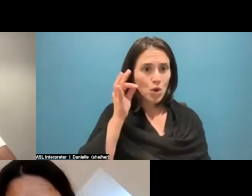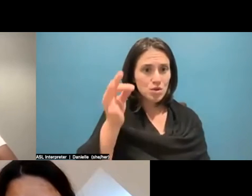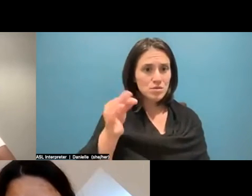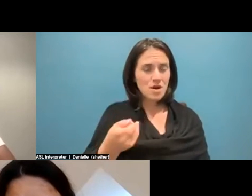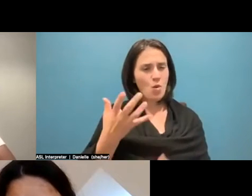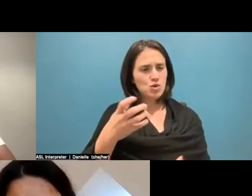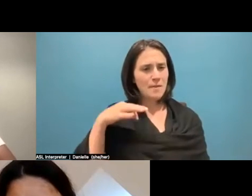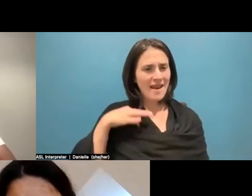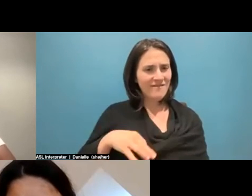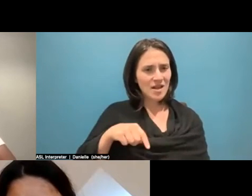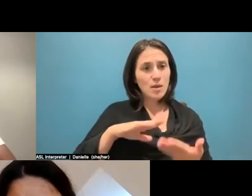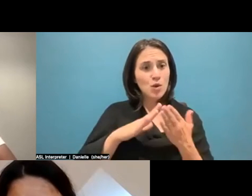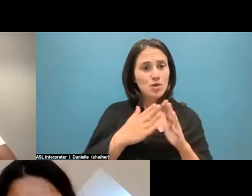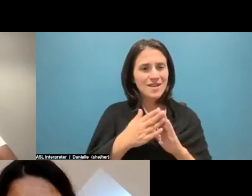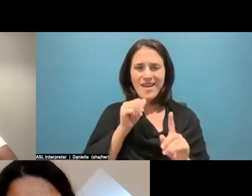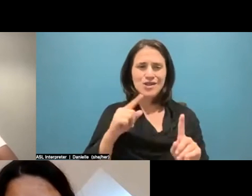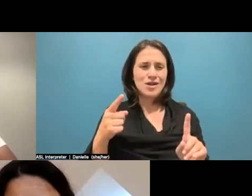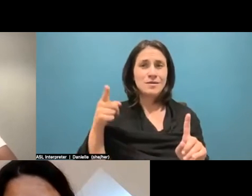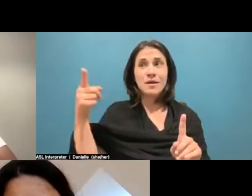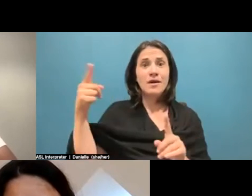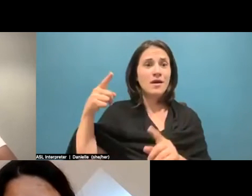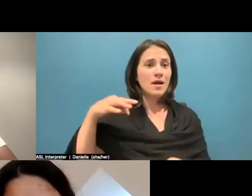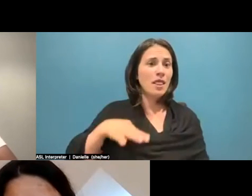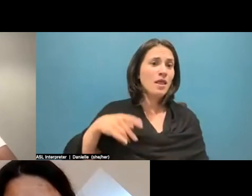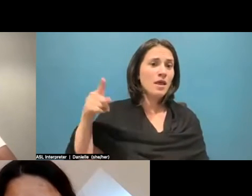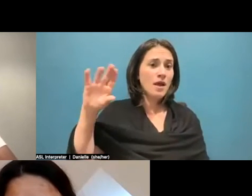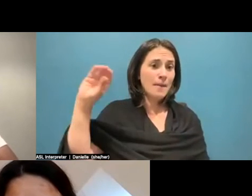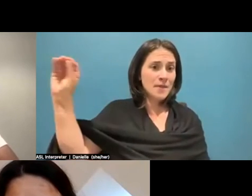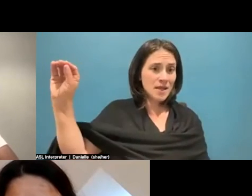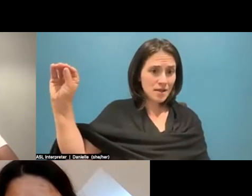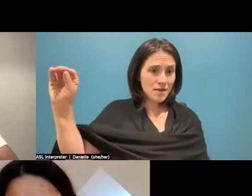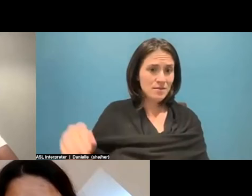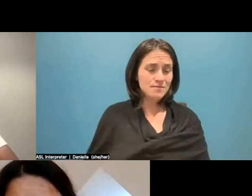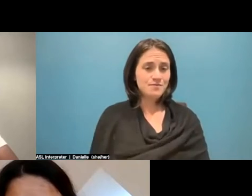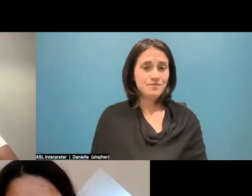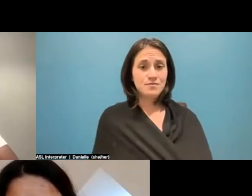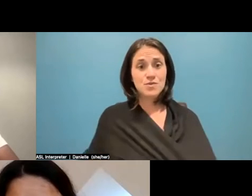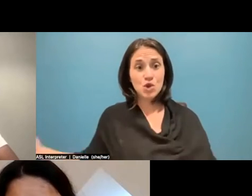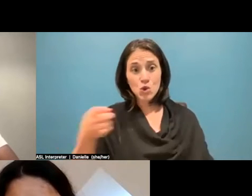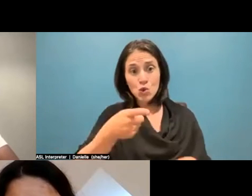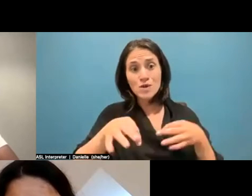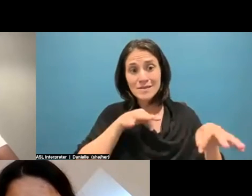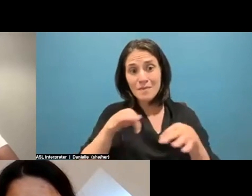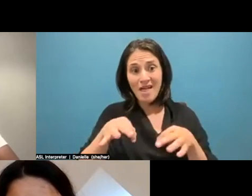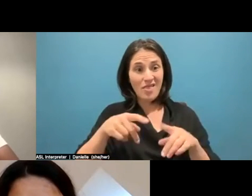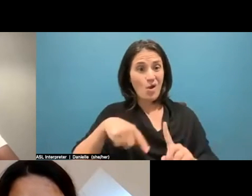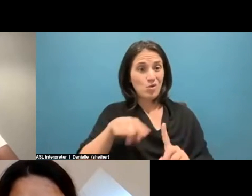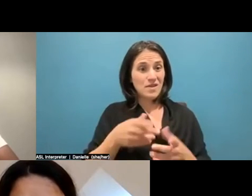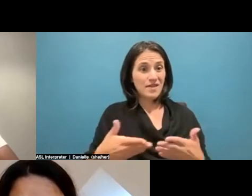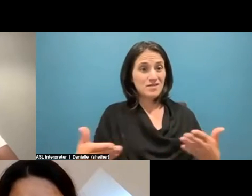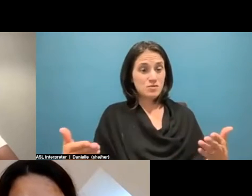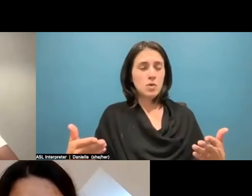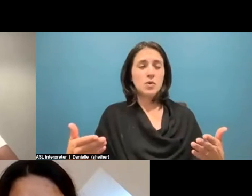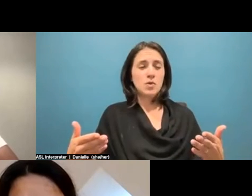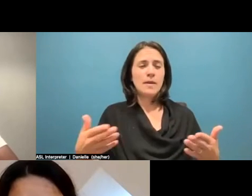just whoever you're reporting for? Um, and so when you explain those things in transparency, uh, I think it makes